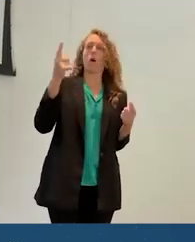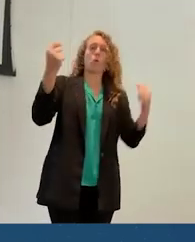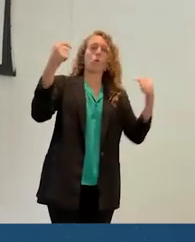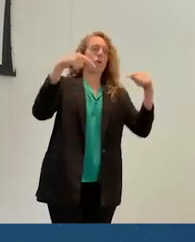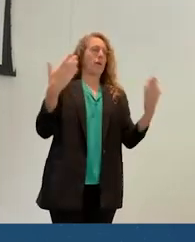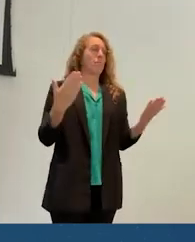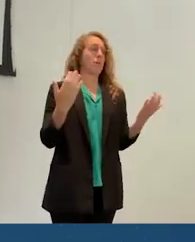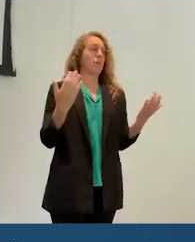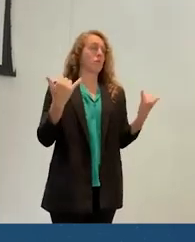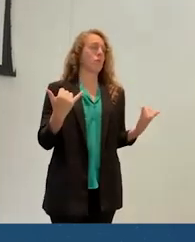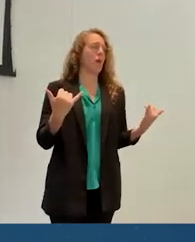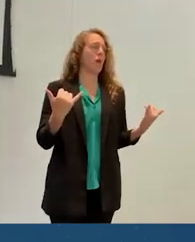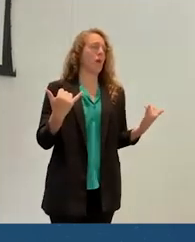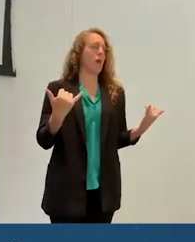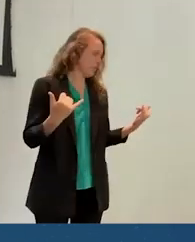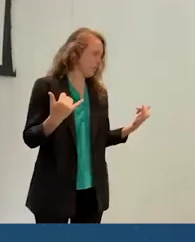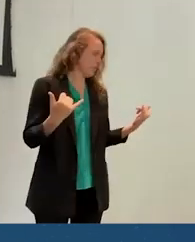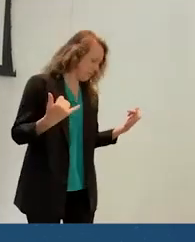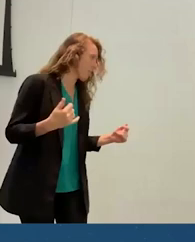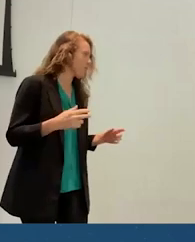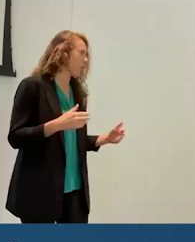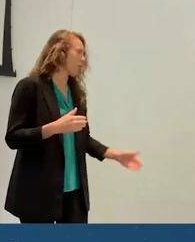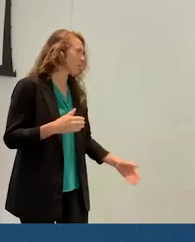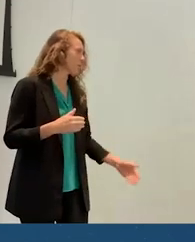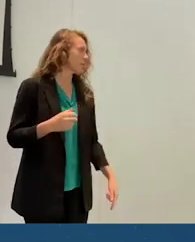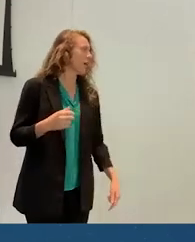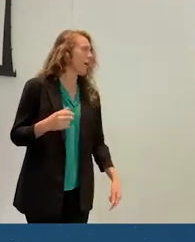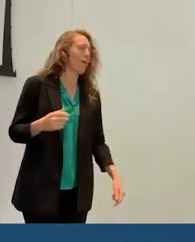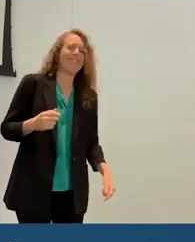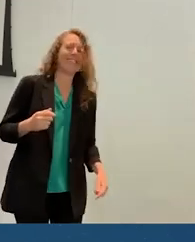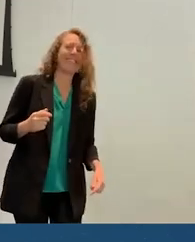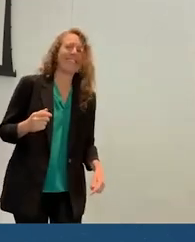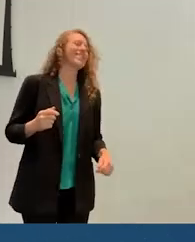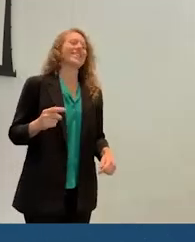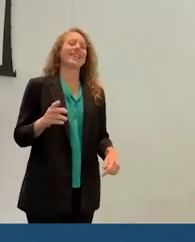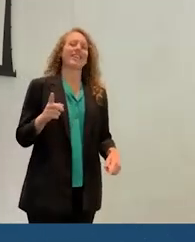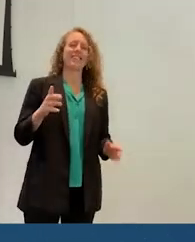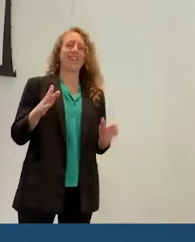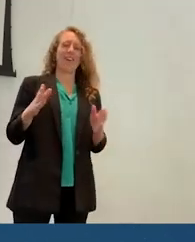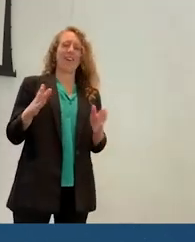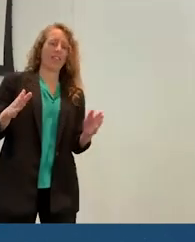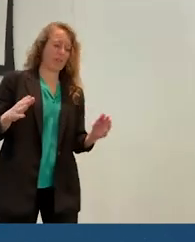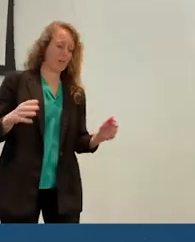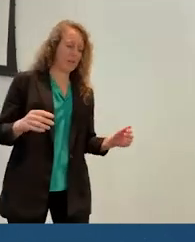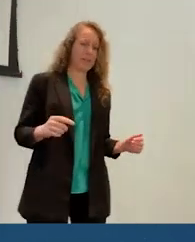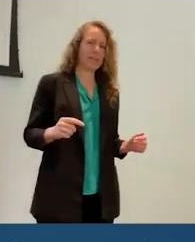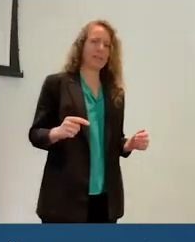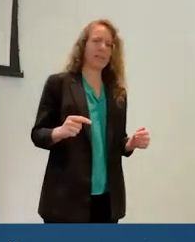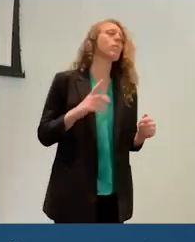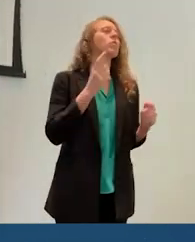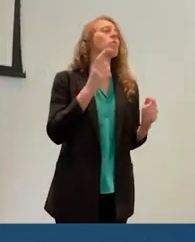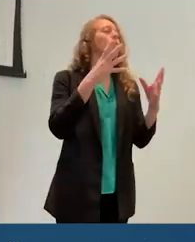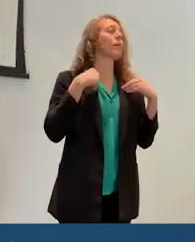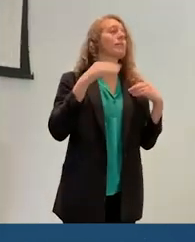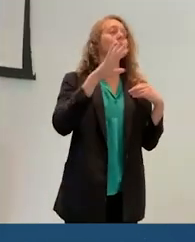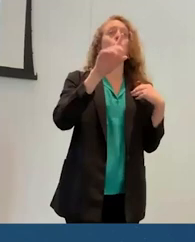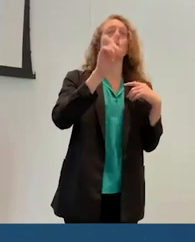the next year when it comes to the future of XR? We'll take questions on Zoom as well or comments.